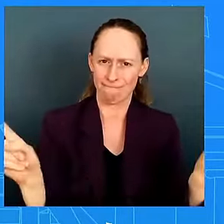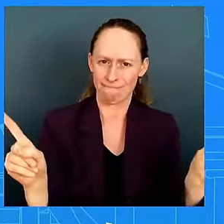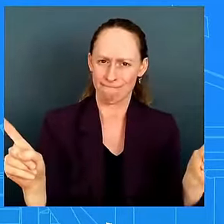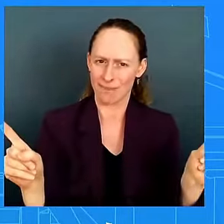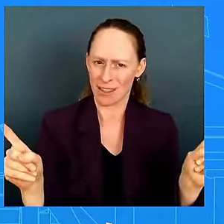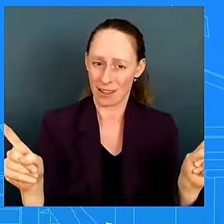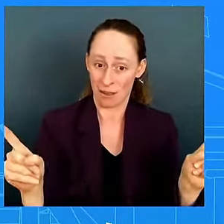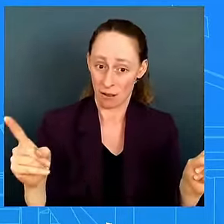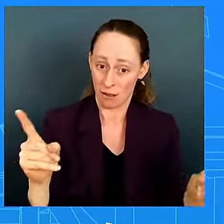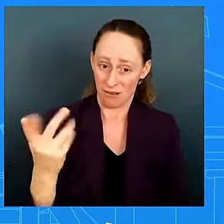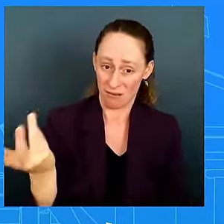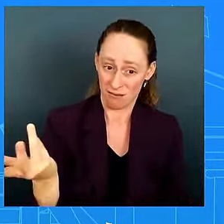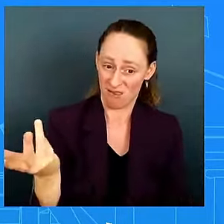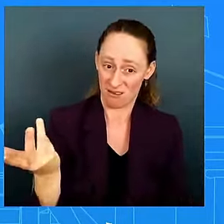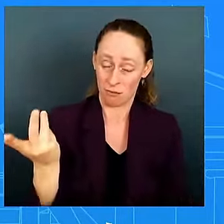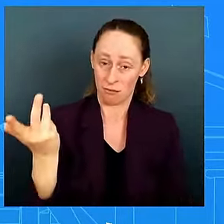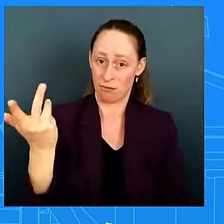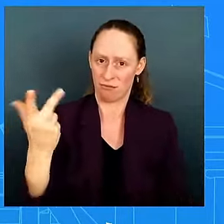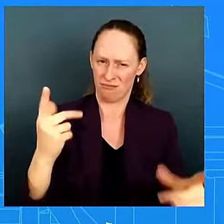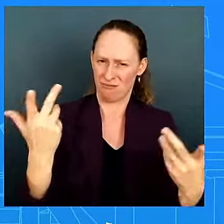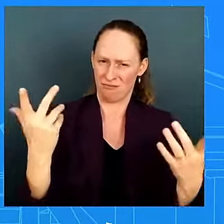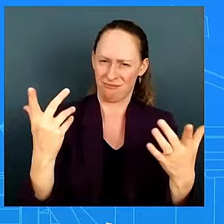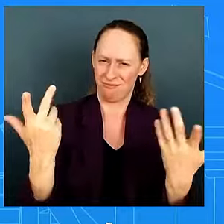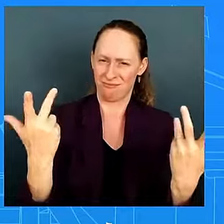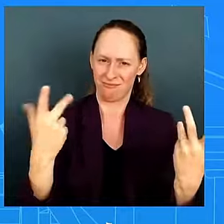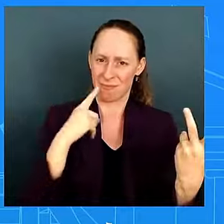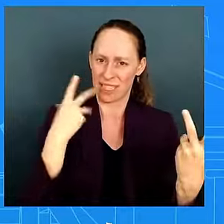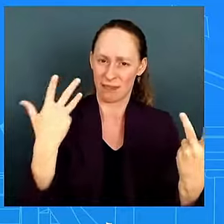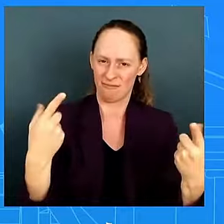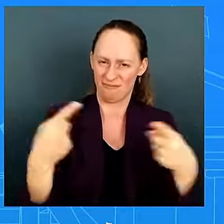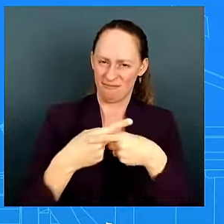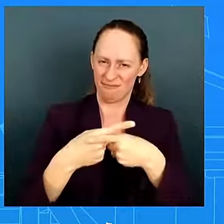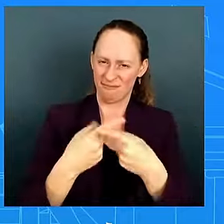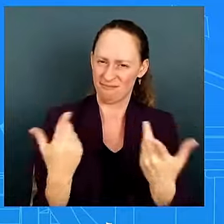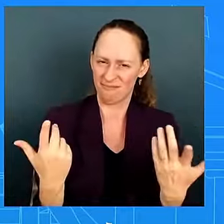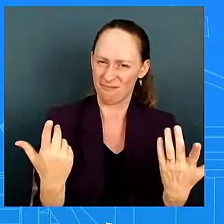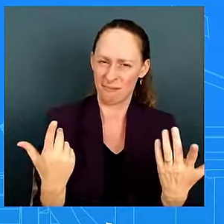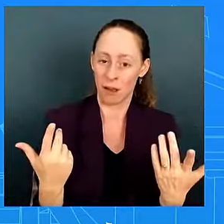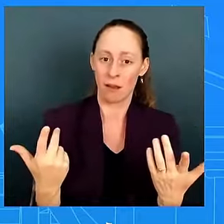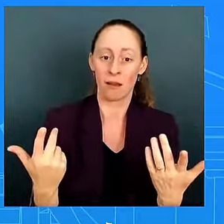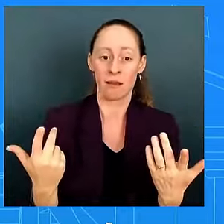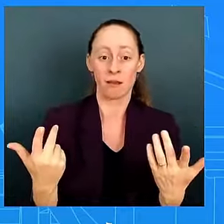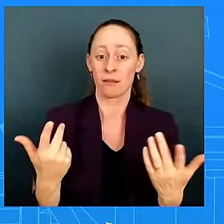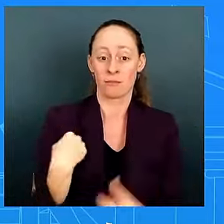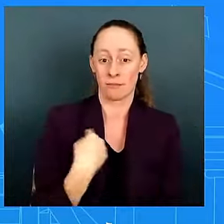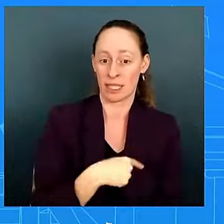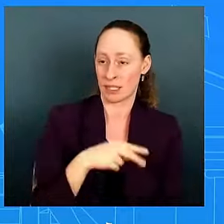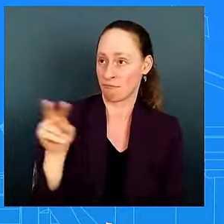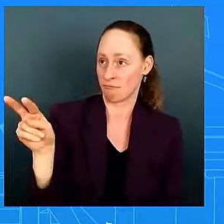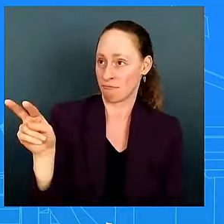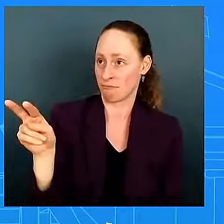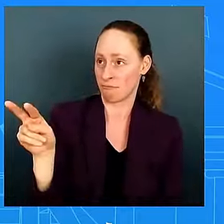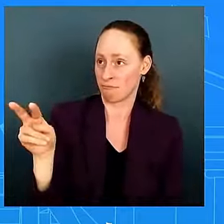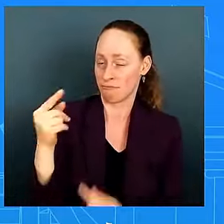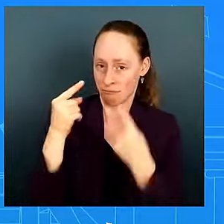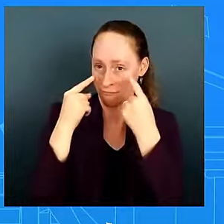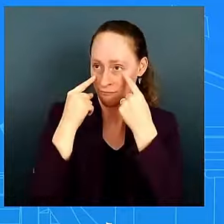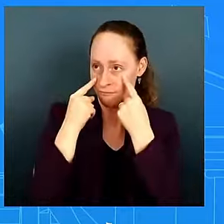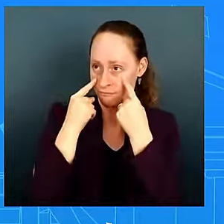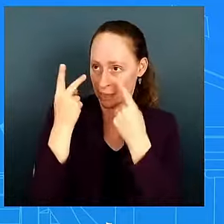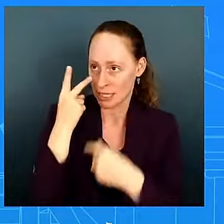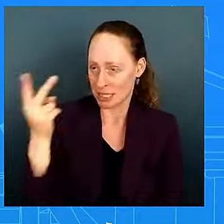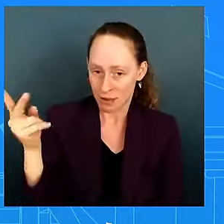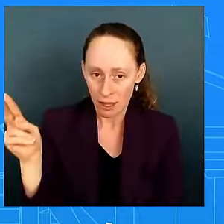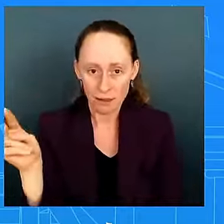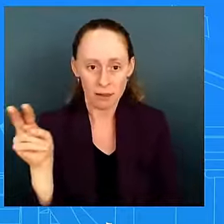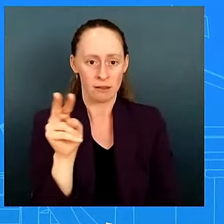president one who appeared the way they did to millions of people and the other who appears always to be you